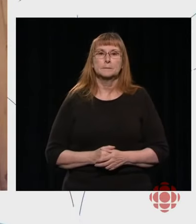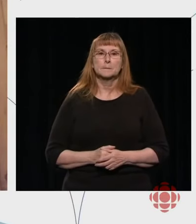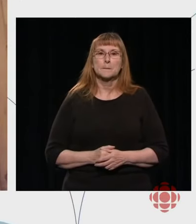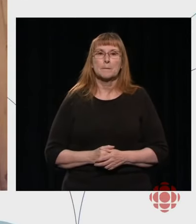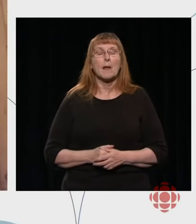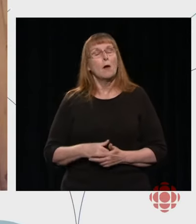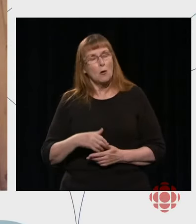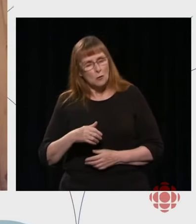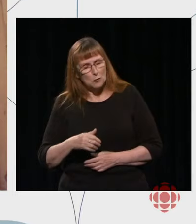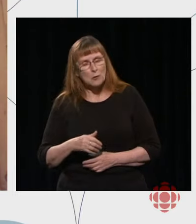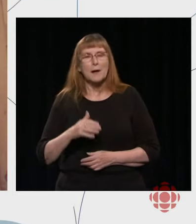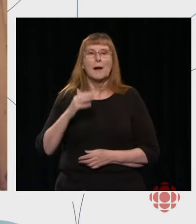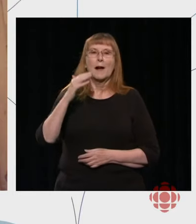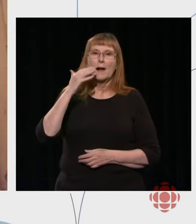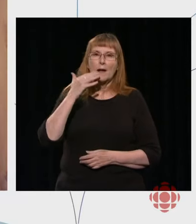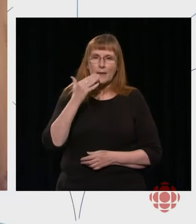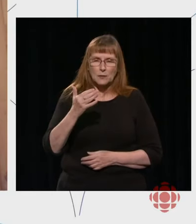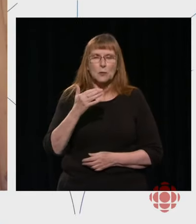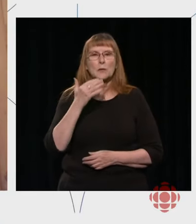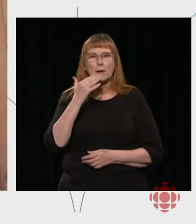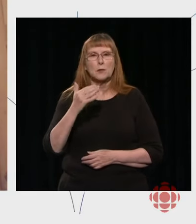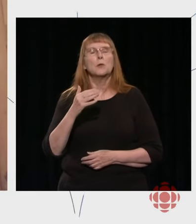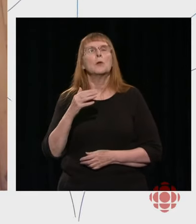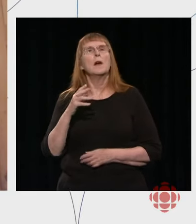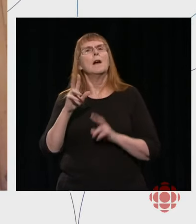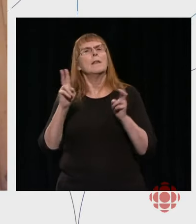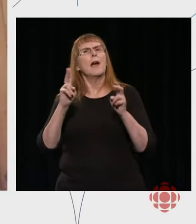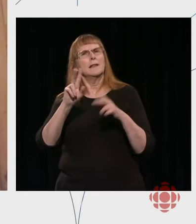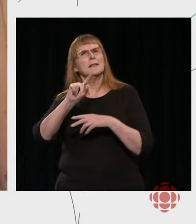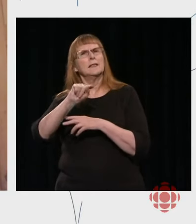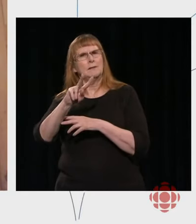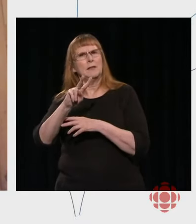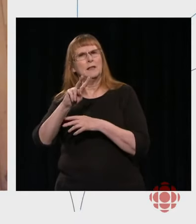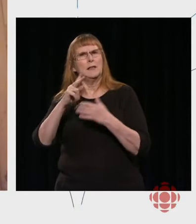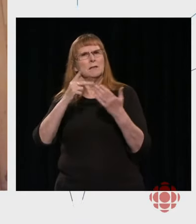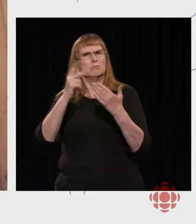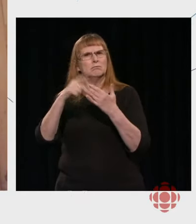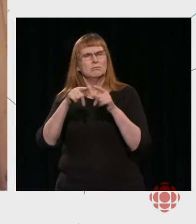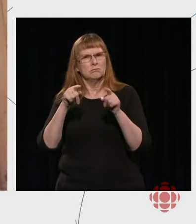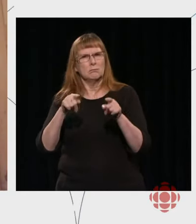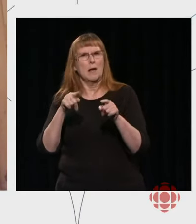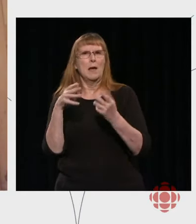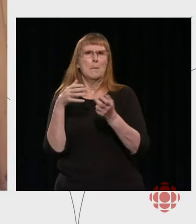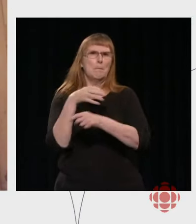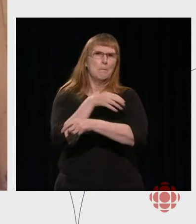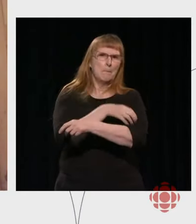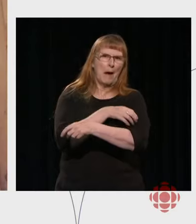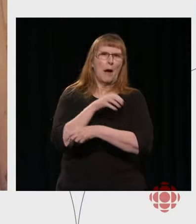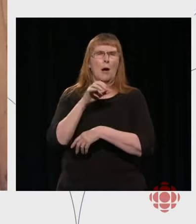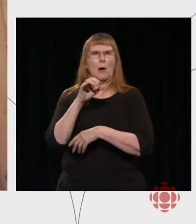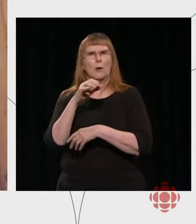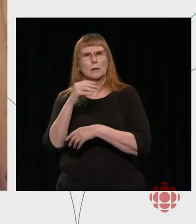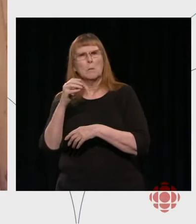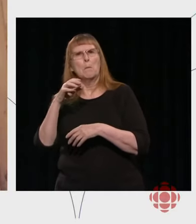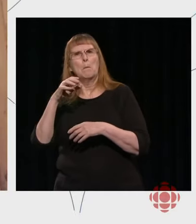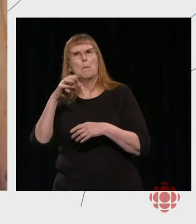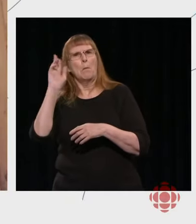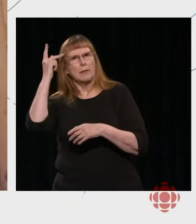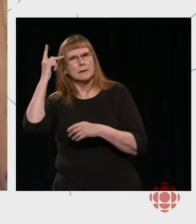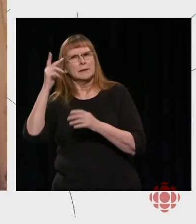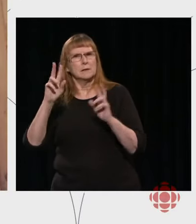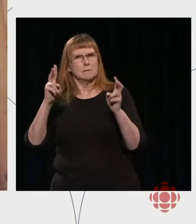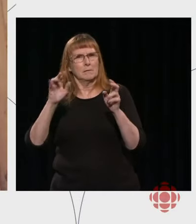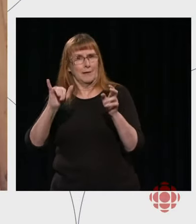Thank you. You know, Power & Politics is a really critical show for us. It is a daily live accounting